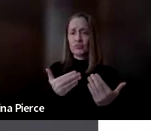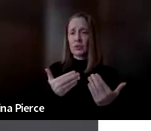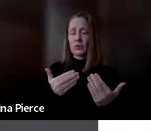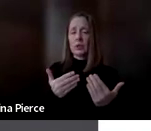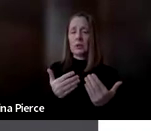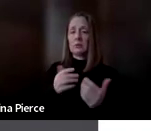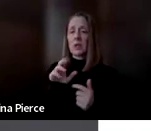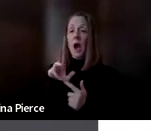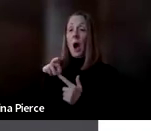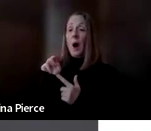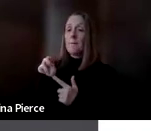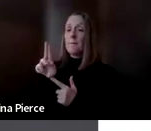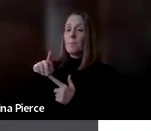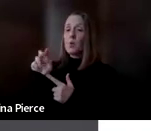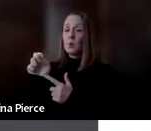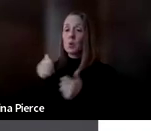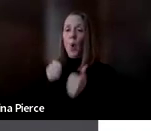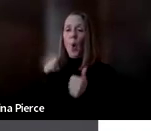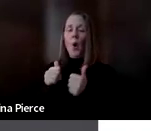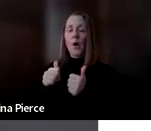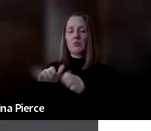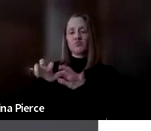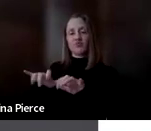or by popping a message into the chat.